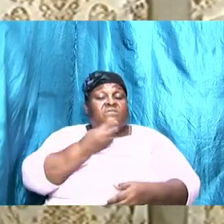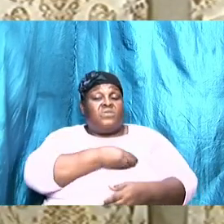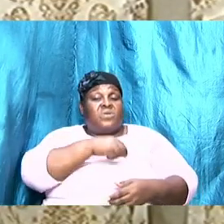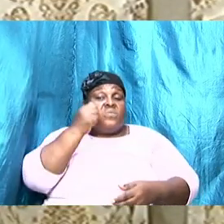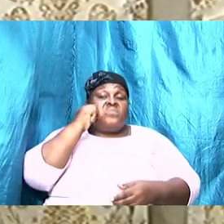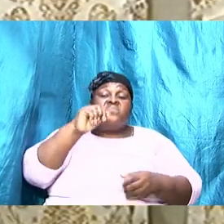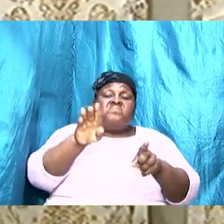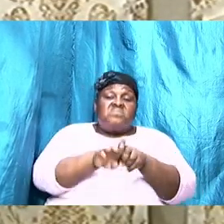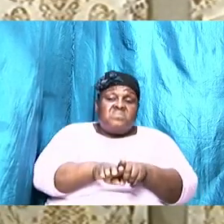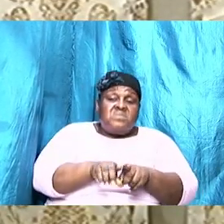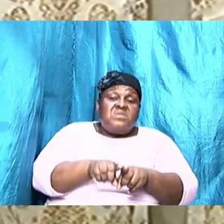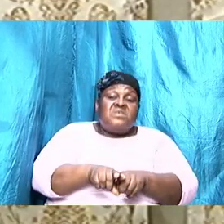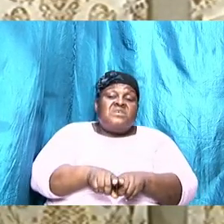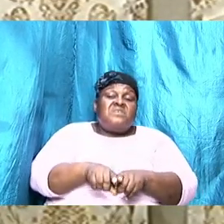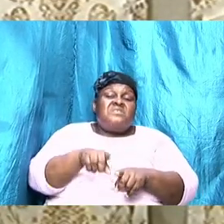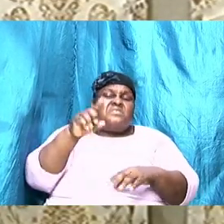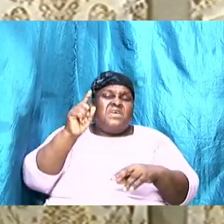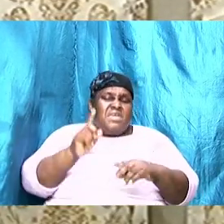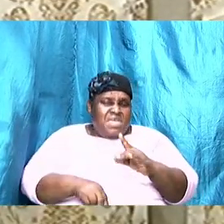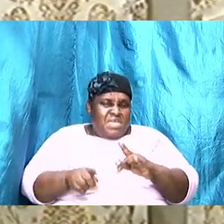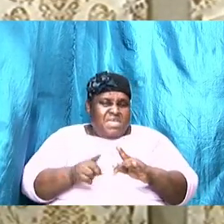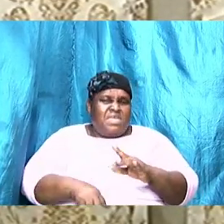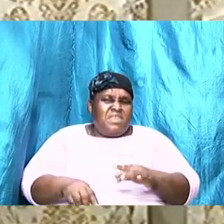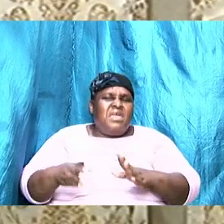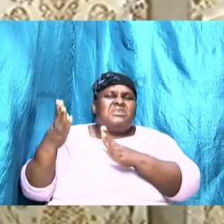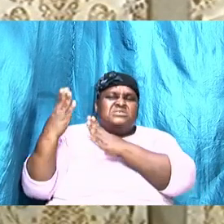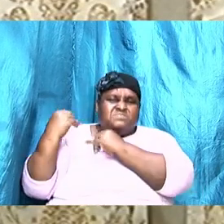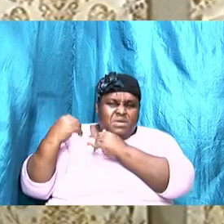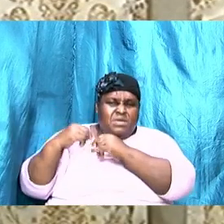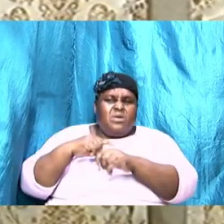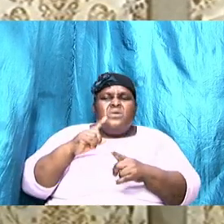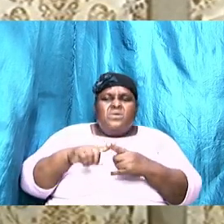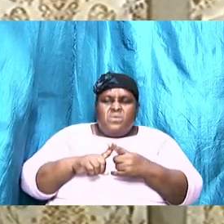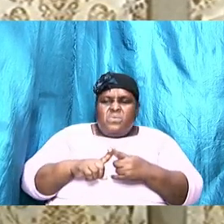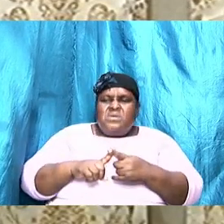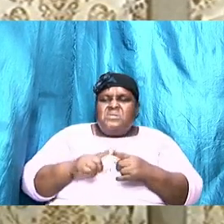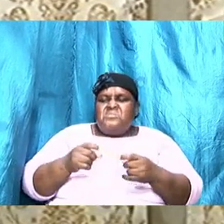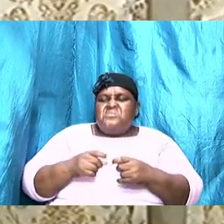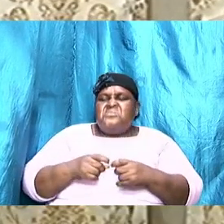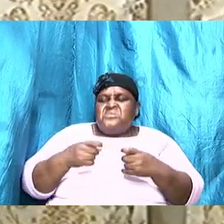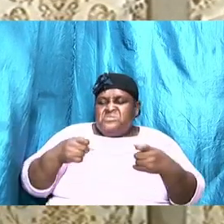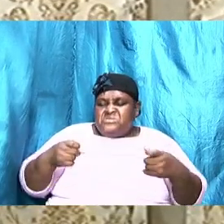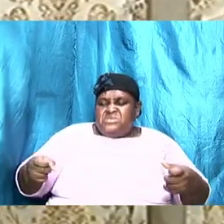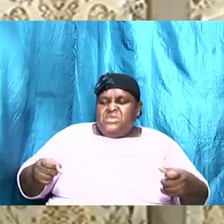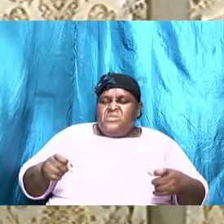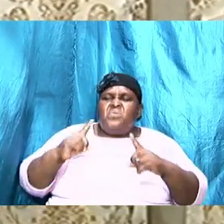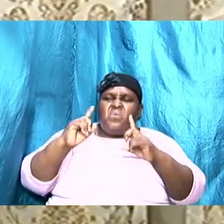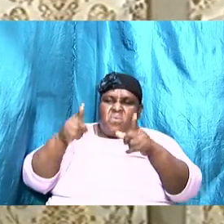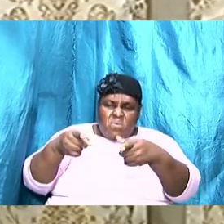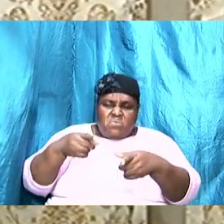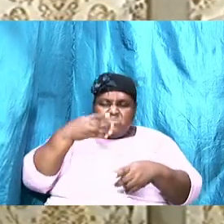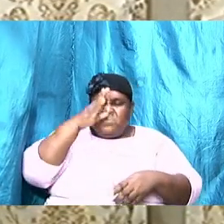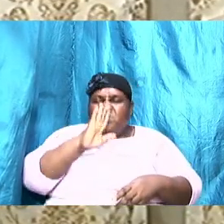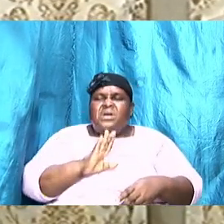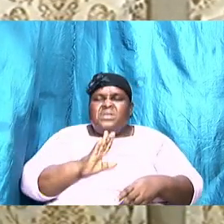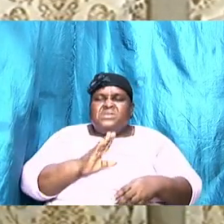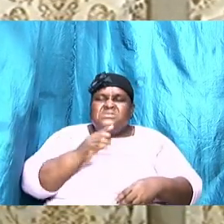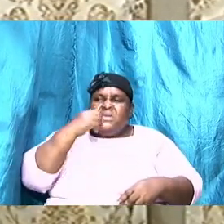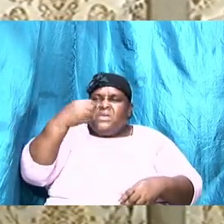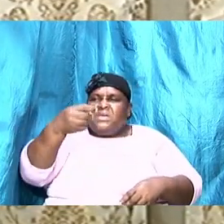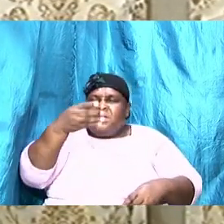expect that when we sin we go to God and say God have mercy on me